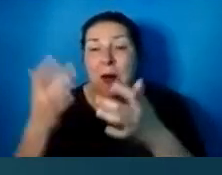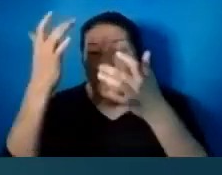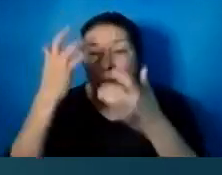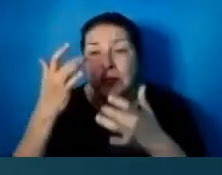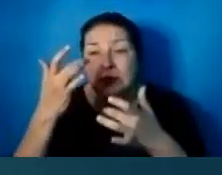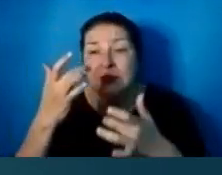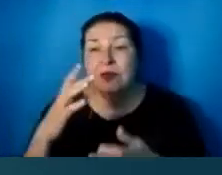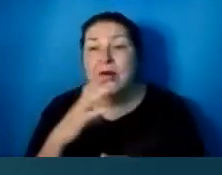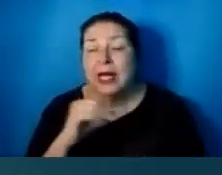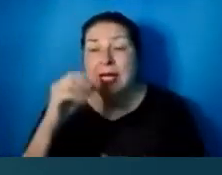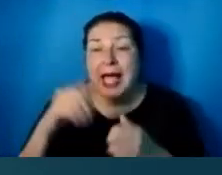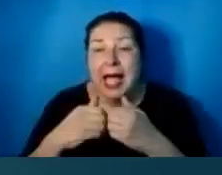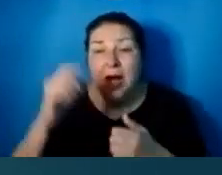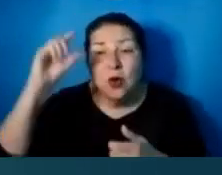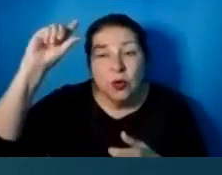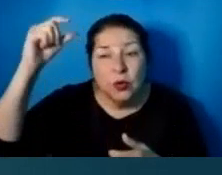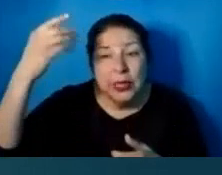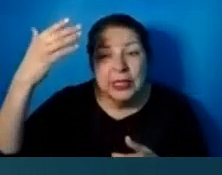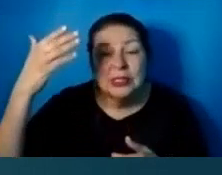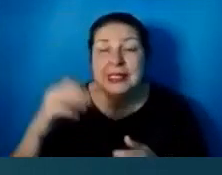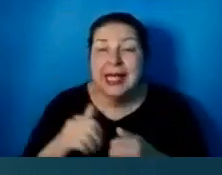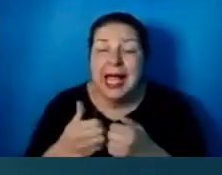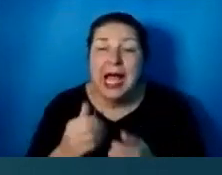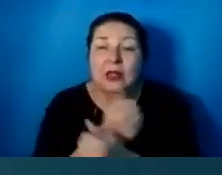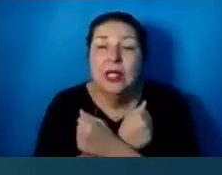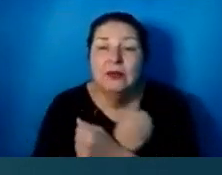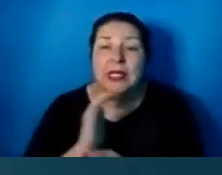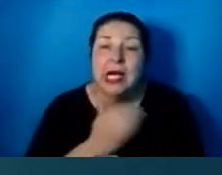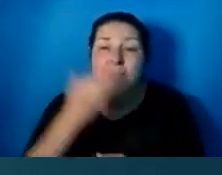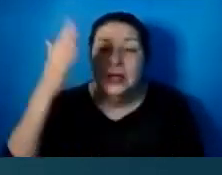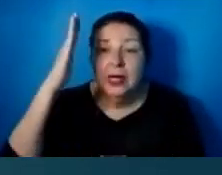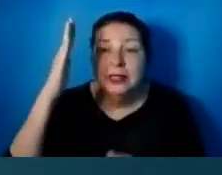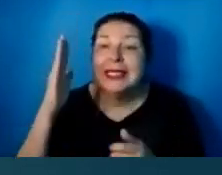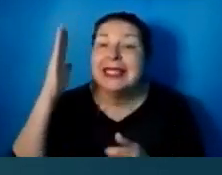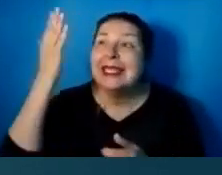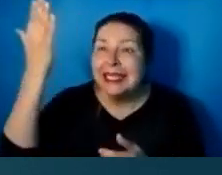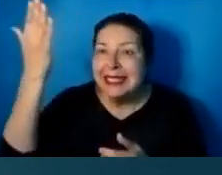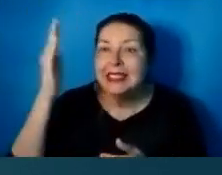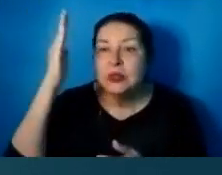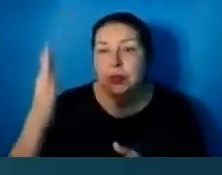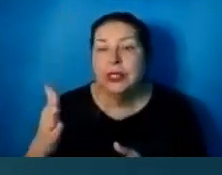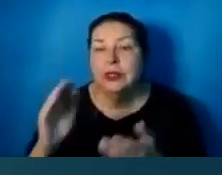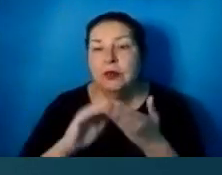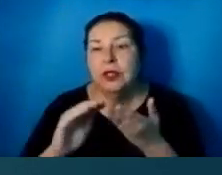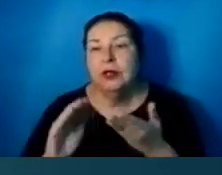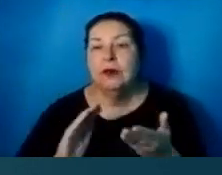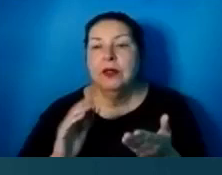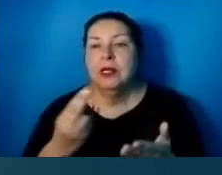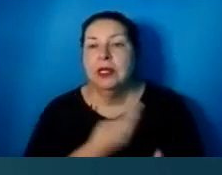how loving our God is that he is willing to forgive this. I had a question